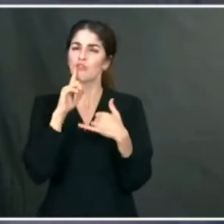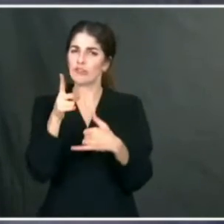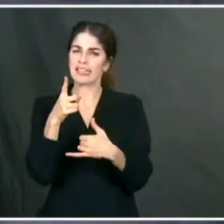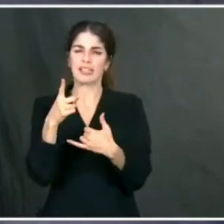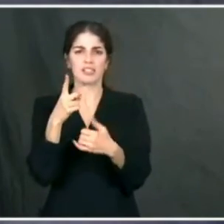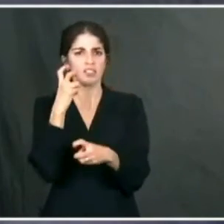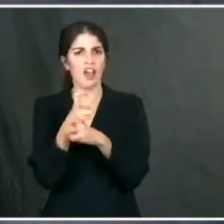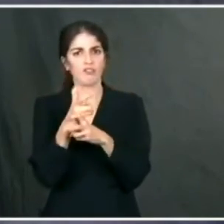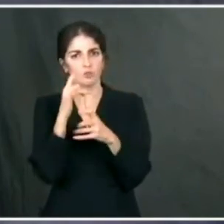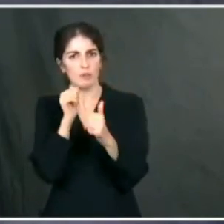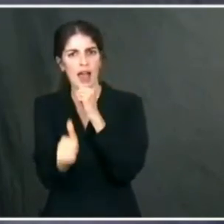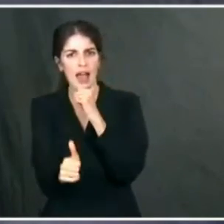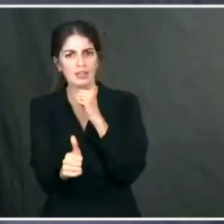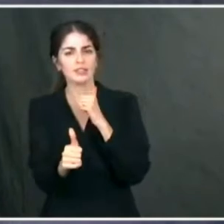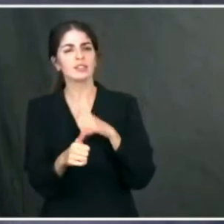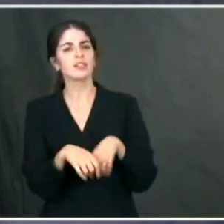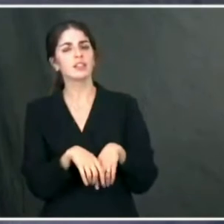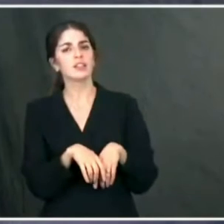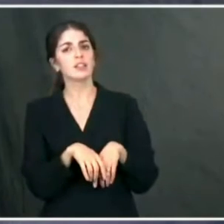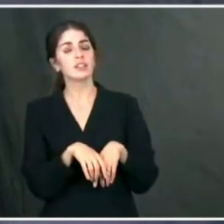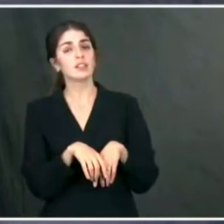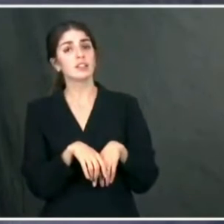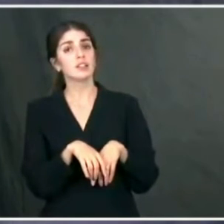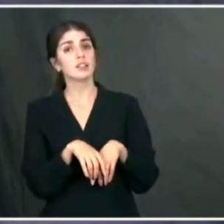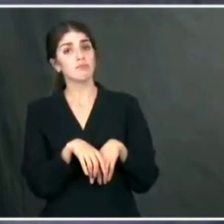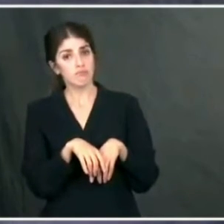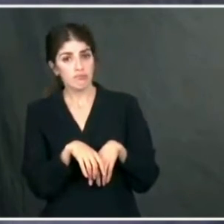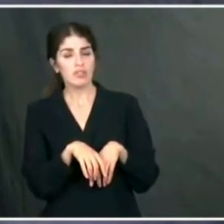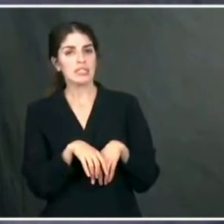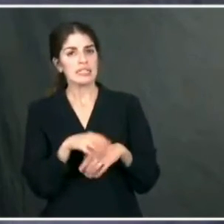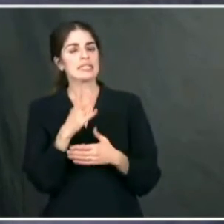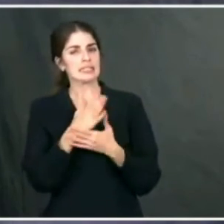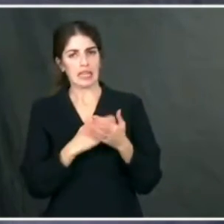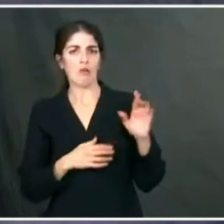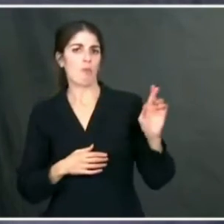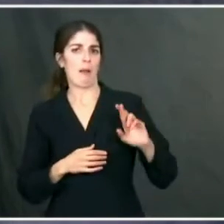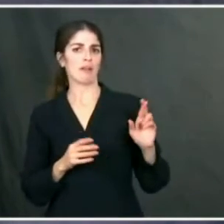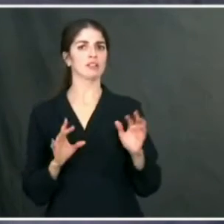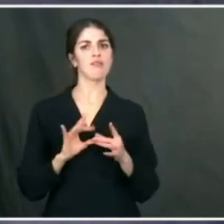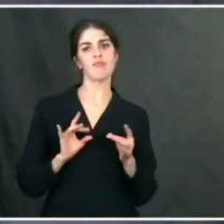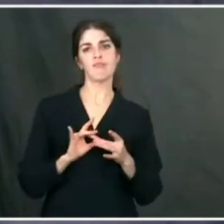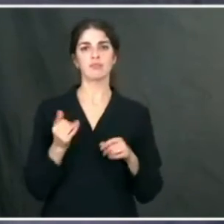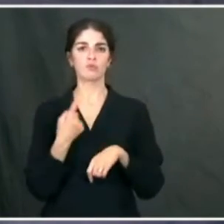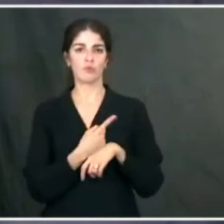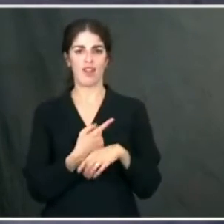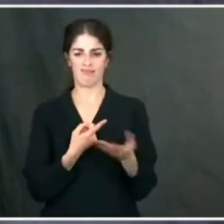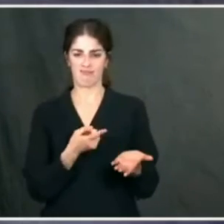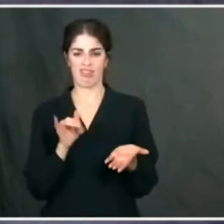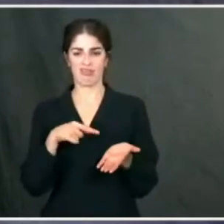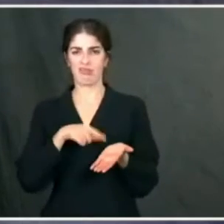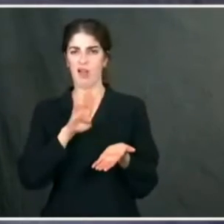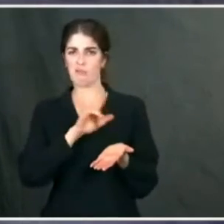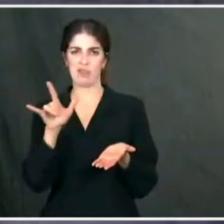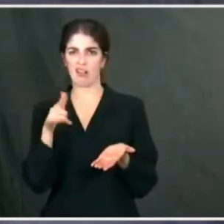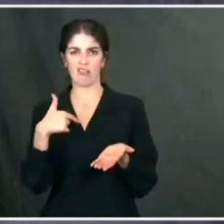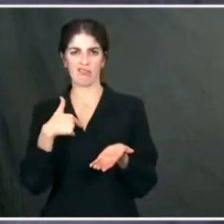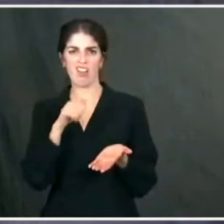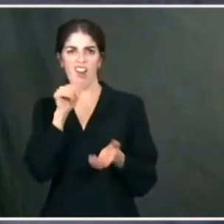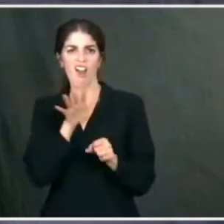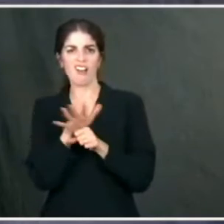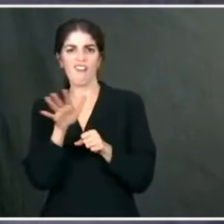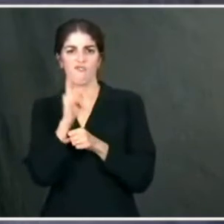mentioned before. mean, there are Republicans grumbling today that there's not more in that bill that they want to see. So